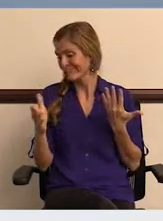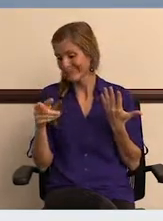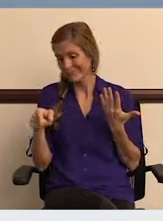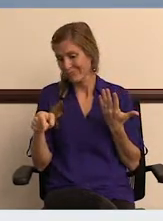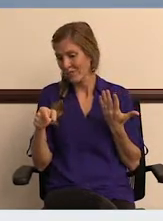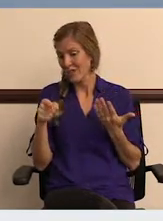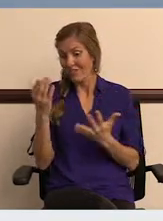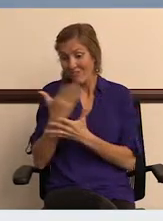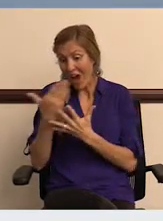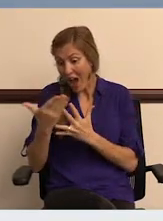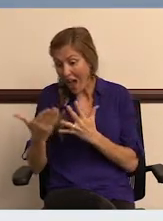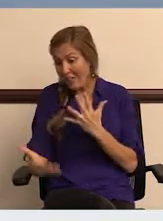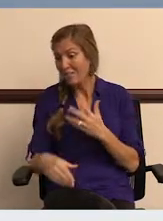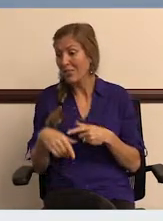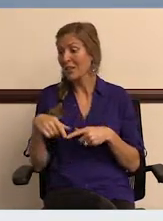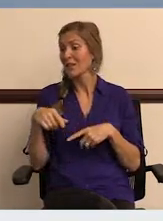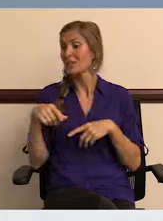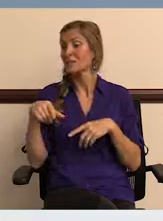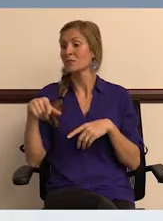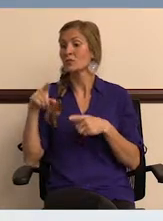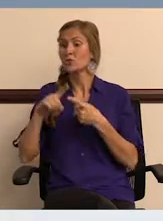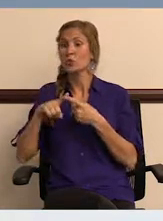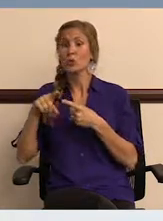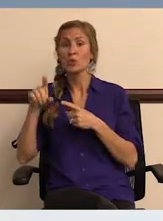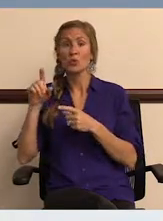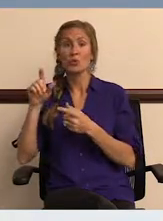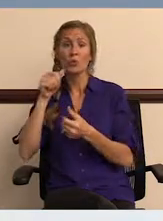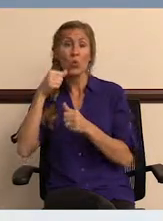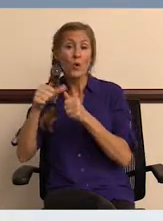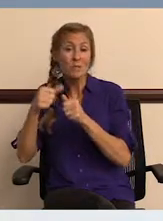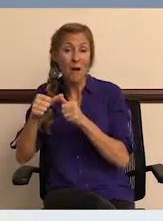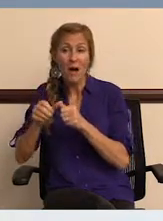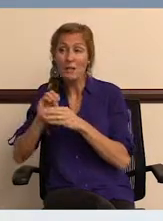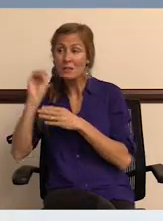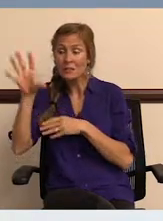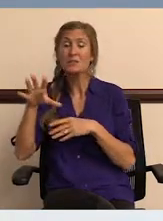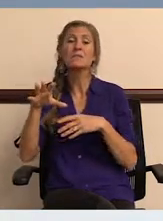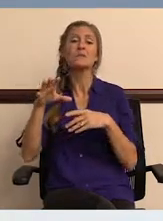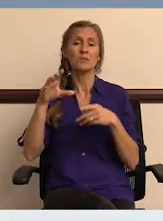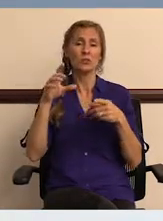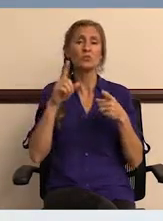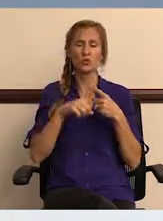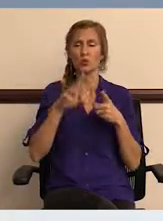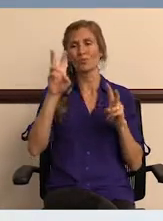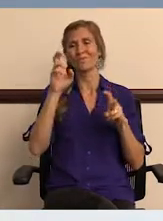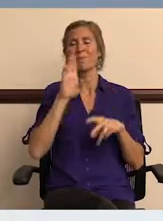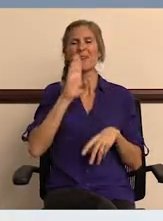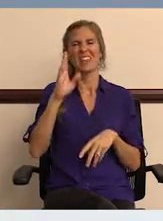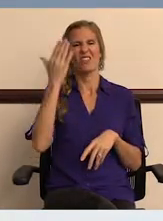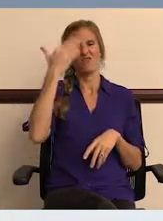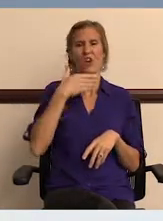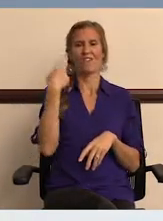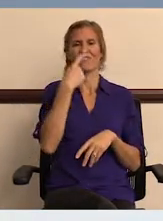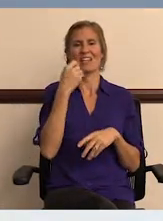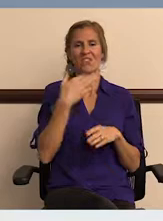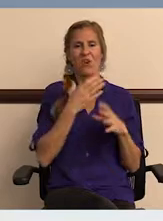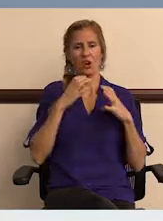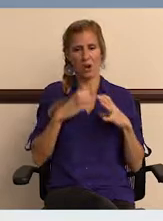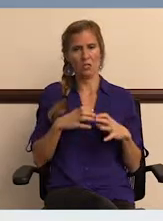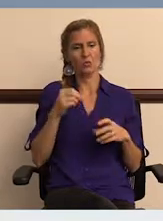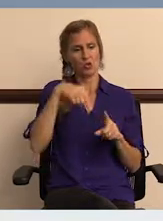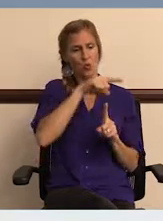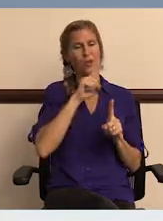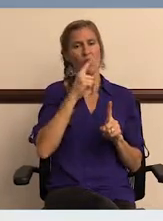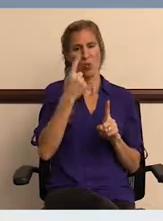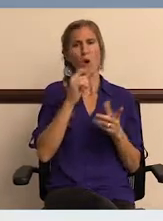to our filing to the correspondence to really being the front face to our